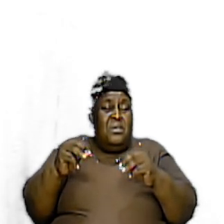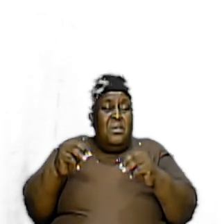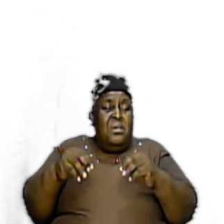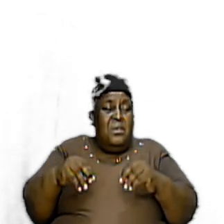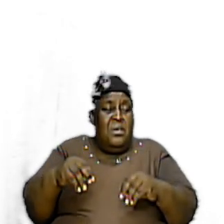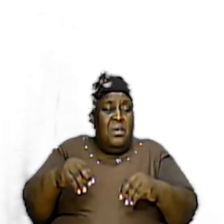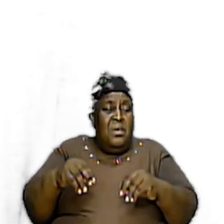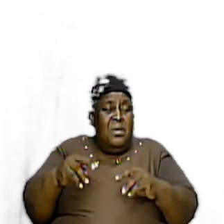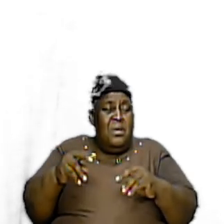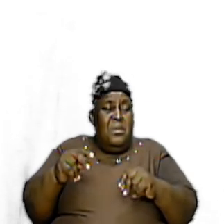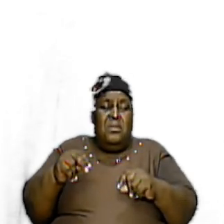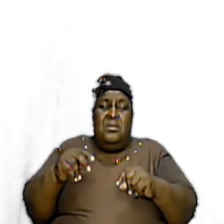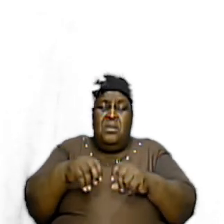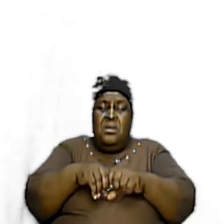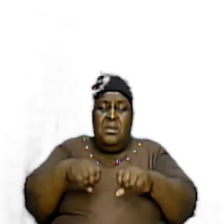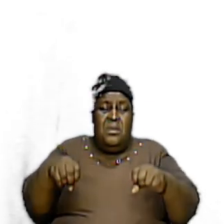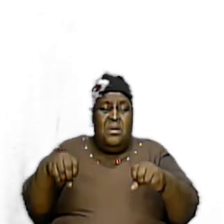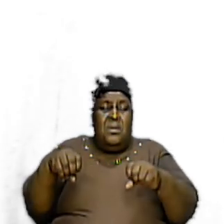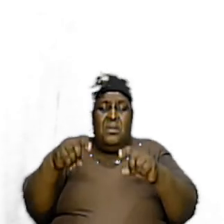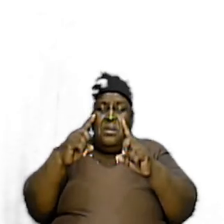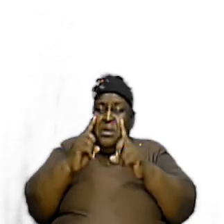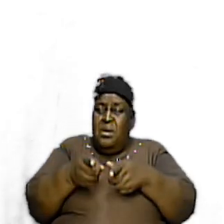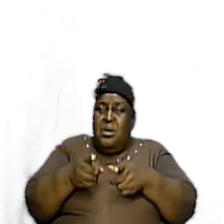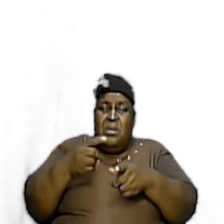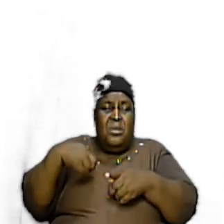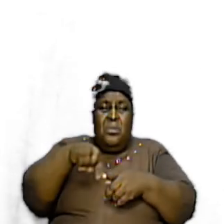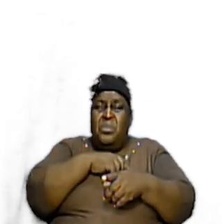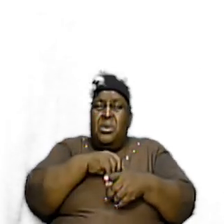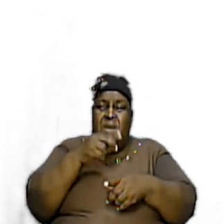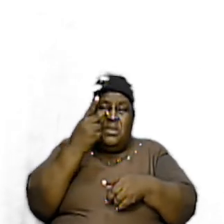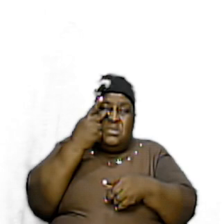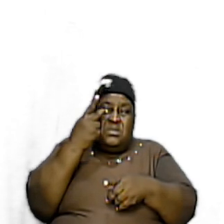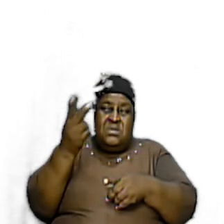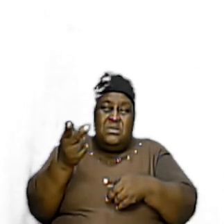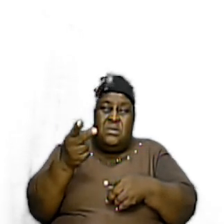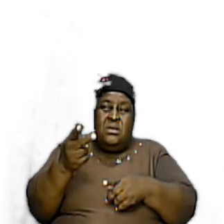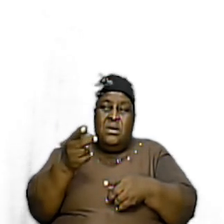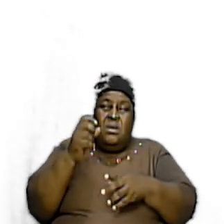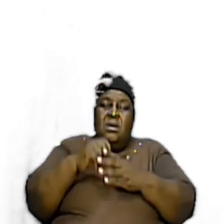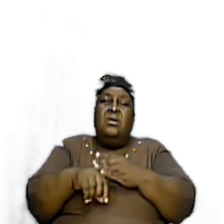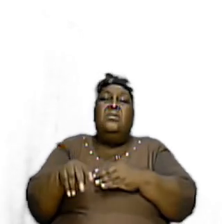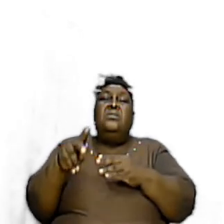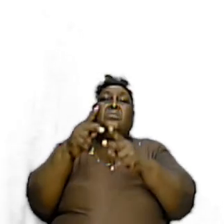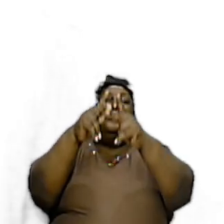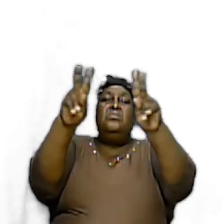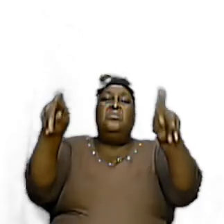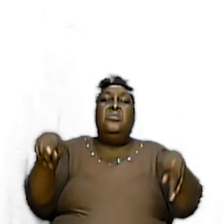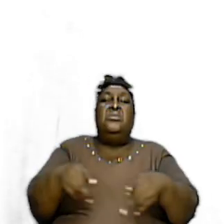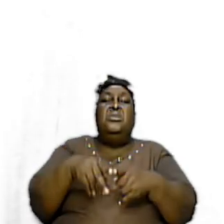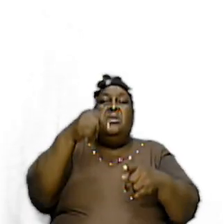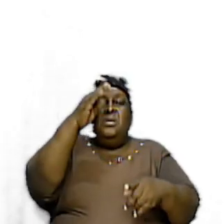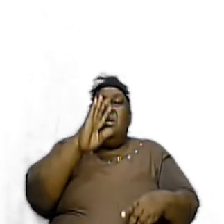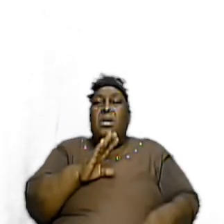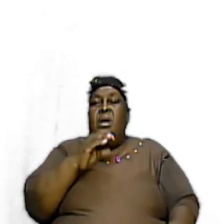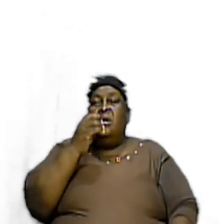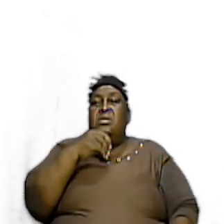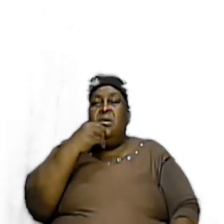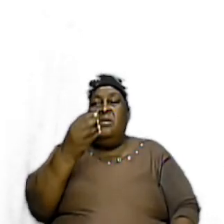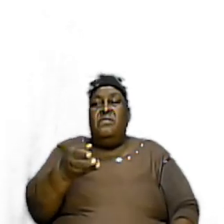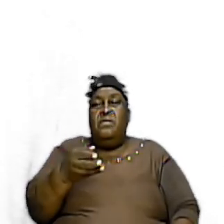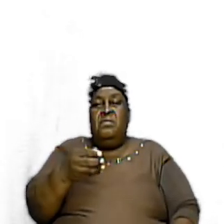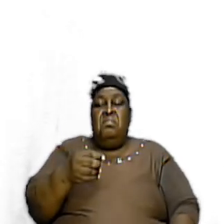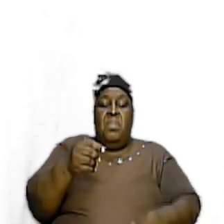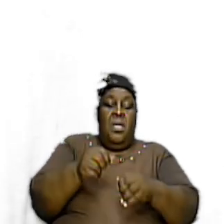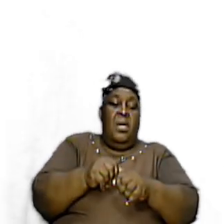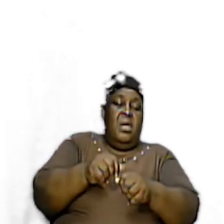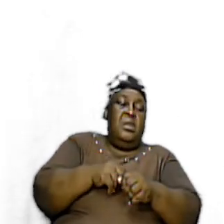put it in the order that we saw because this was the pattern that God gave him and everybody